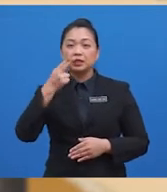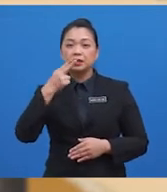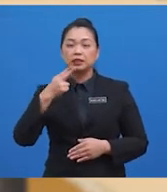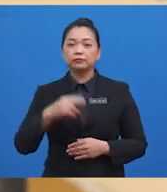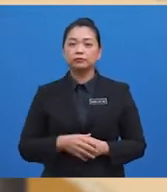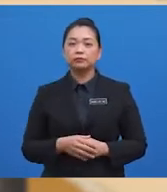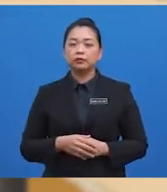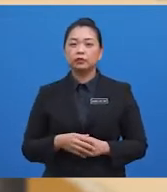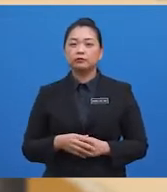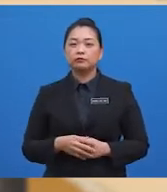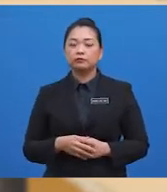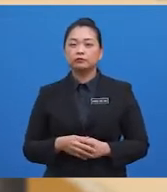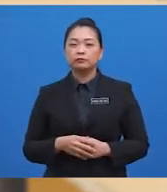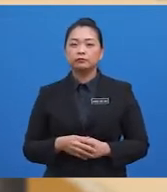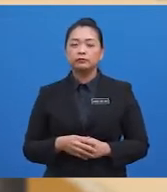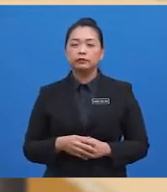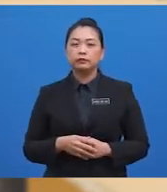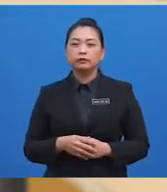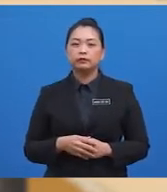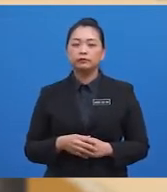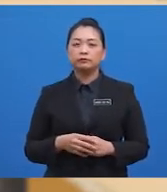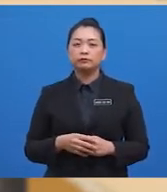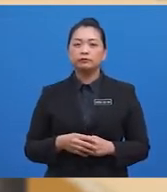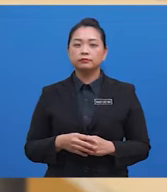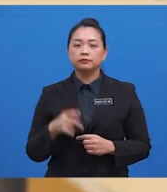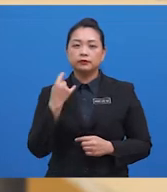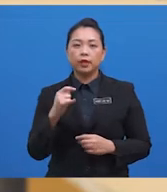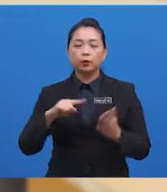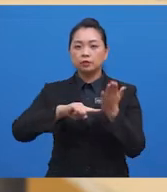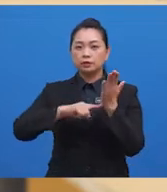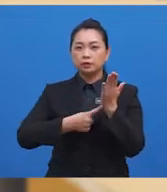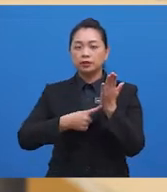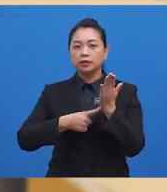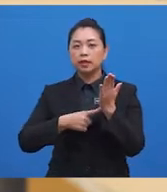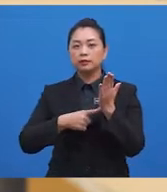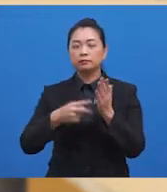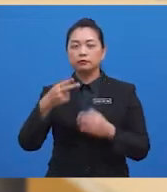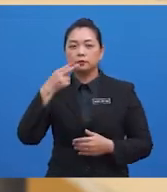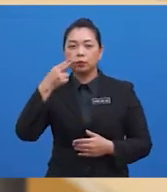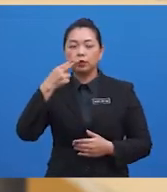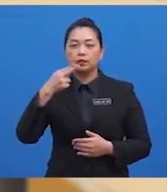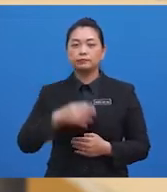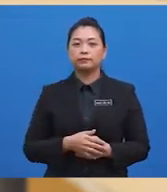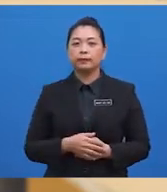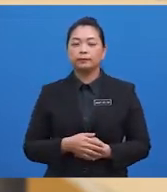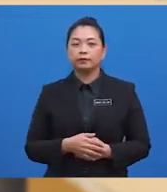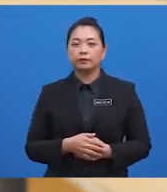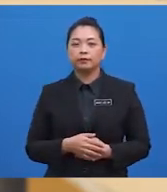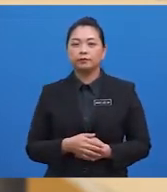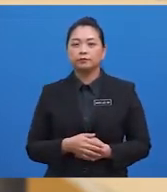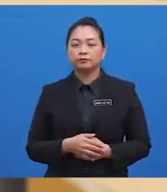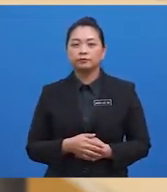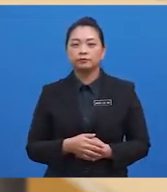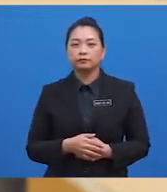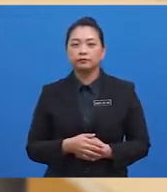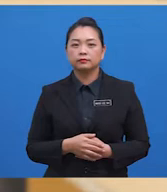they started ninth grade, were more likely than others to start smoking cigarettes and other smokable tobacco products within the